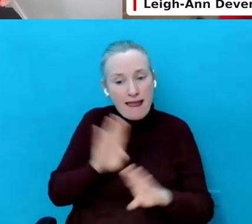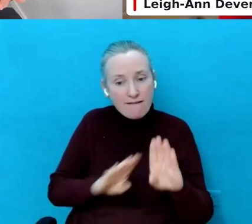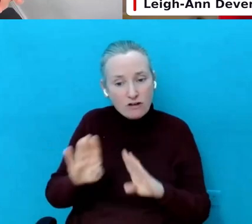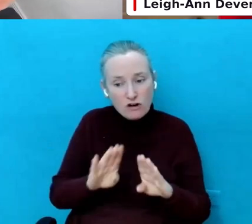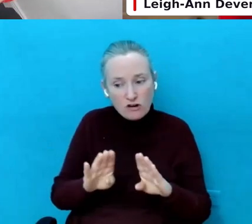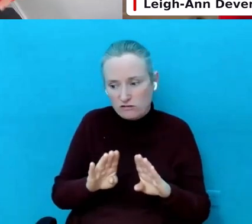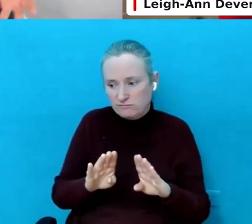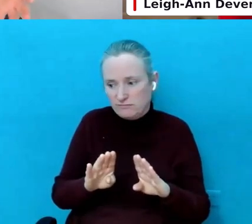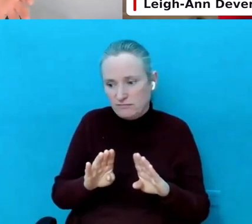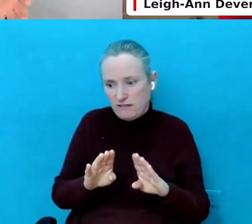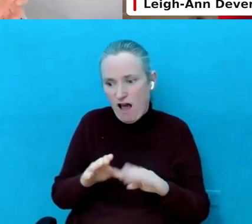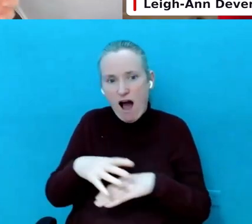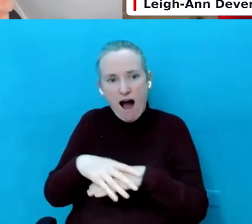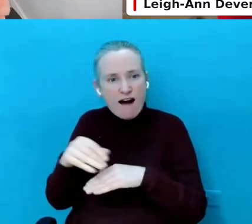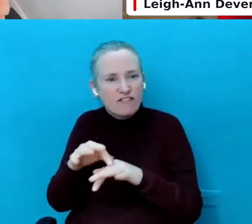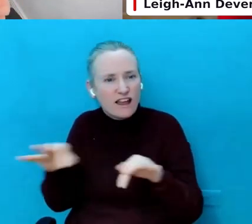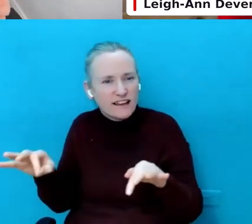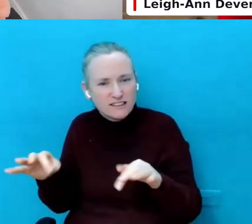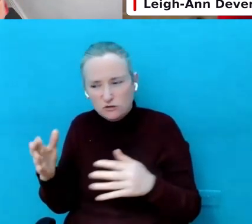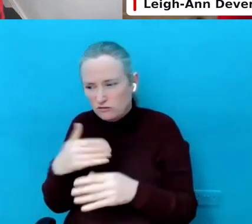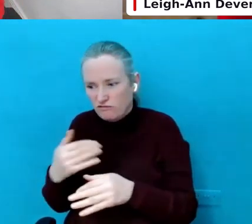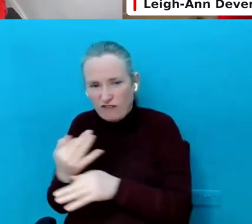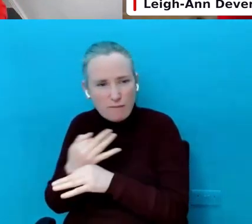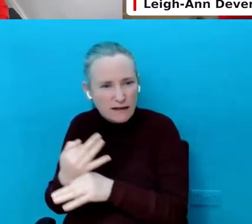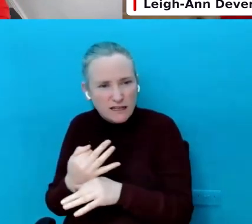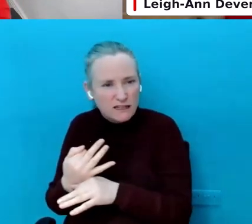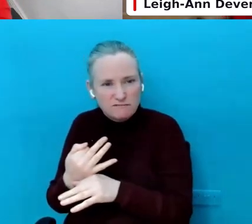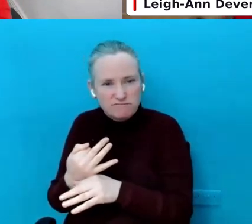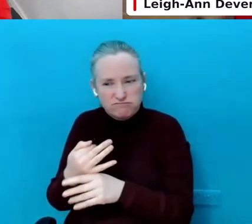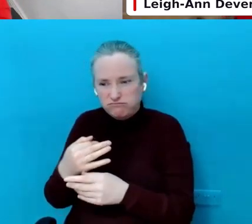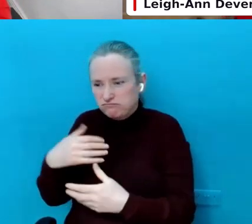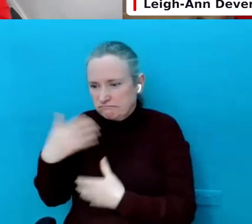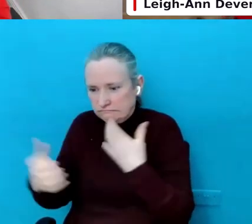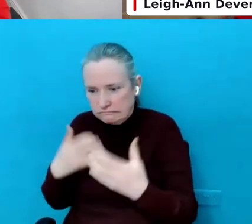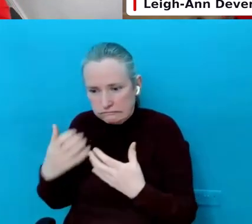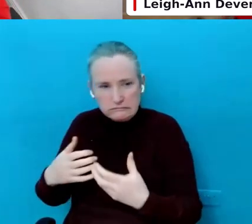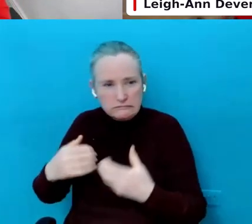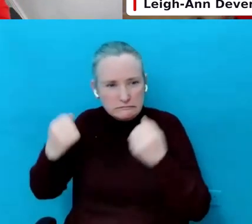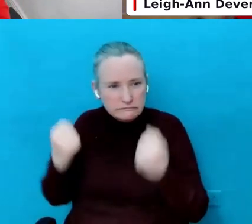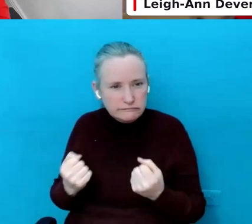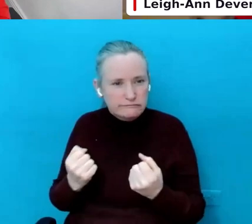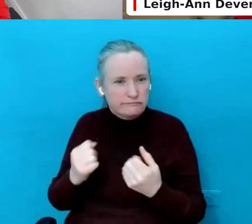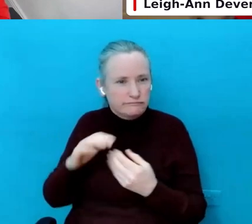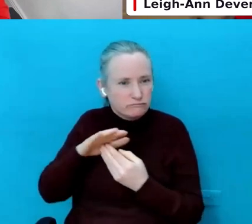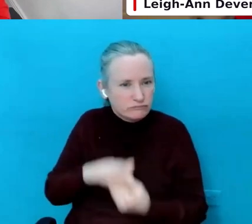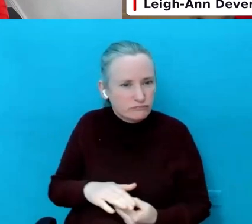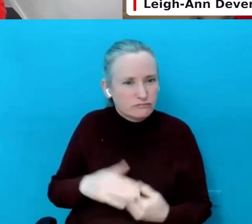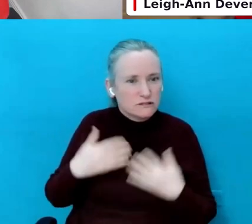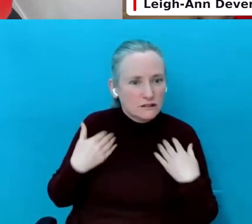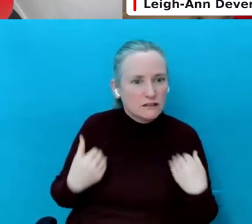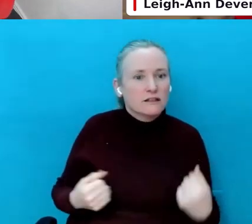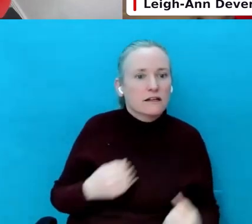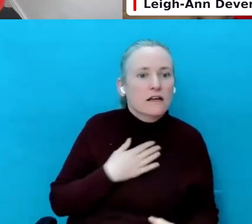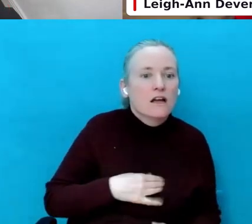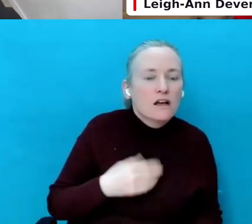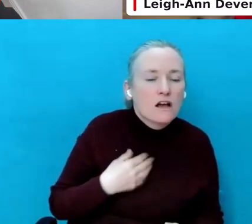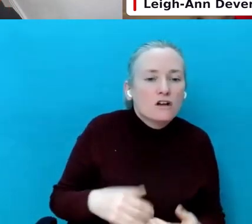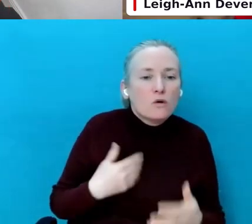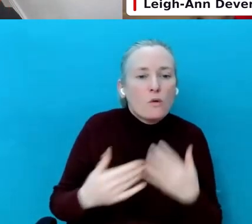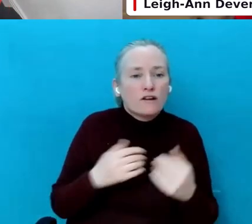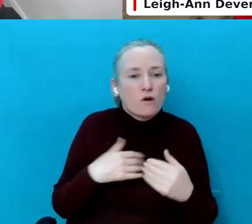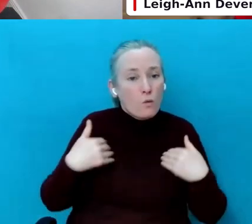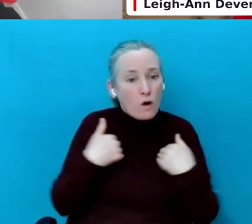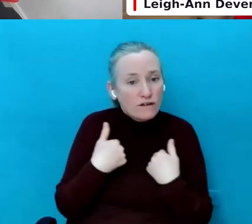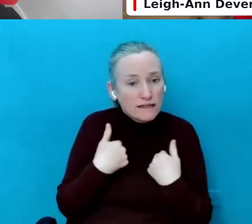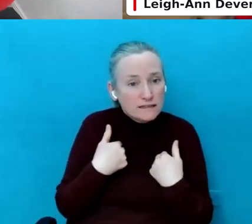towards it could be just family. You know, so what are your worries, your concerns, what you're observing?